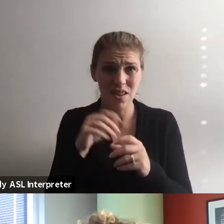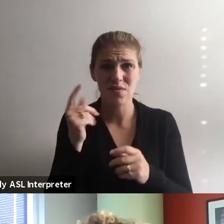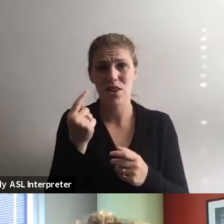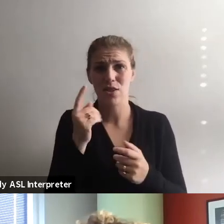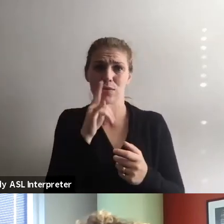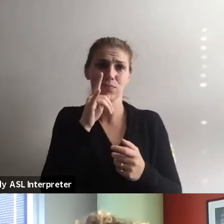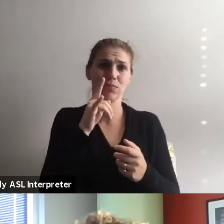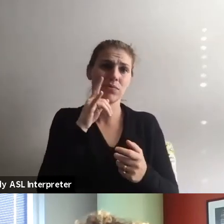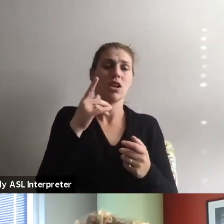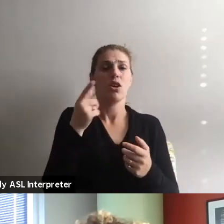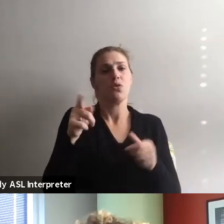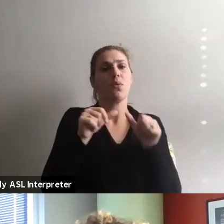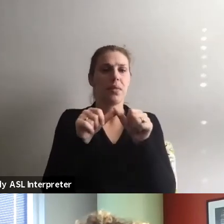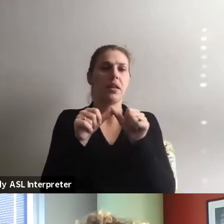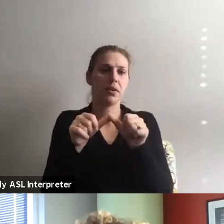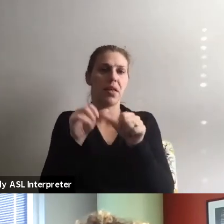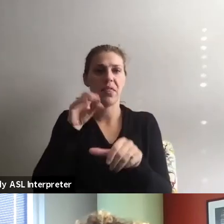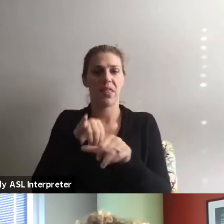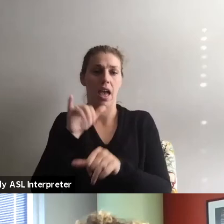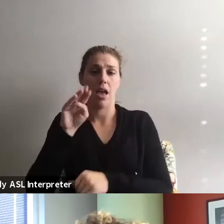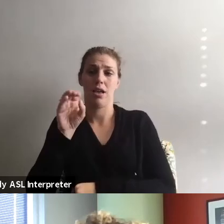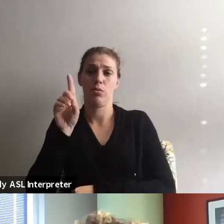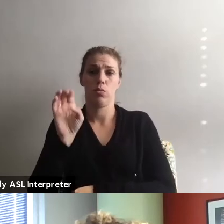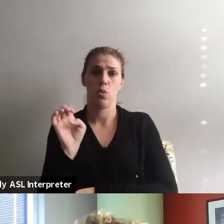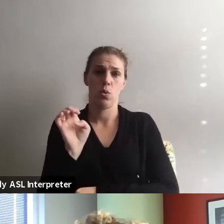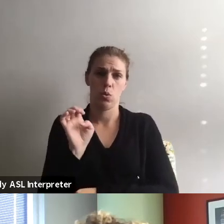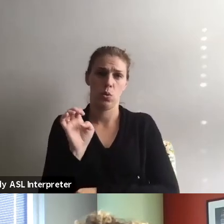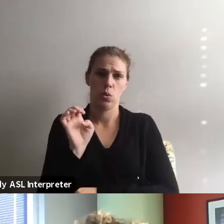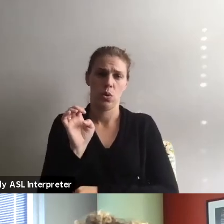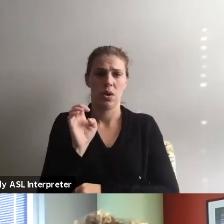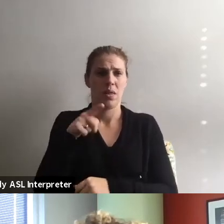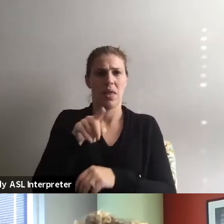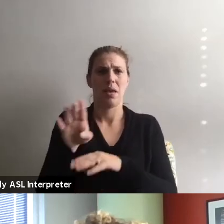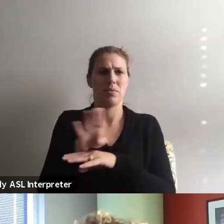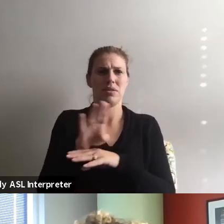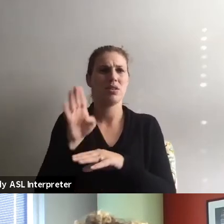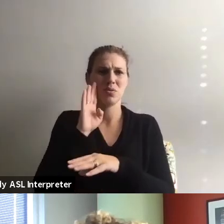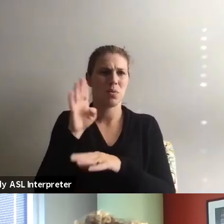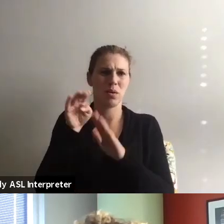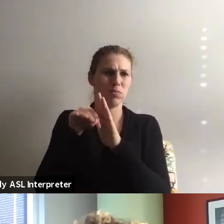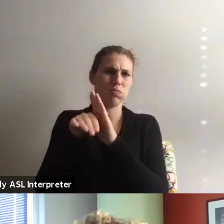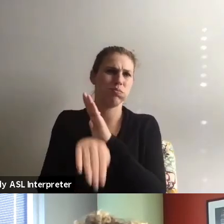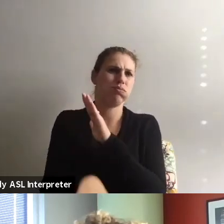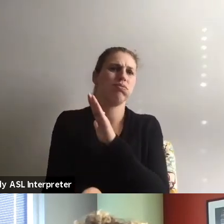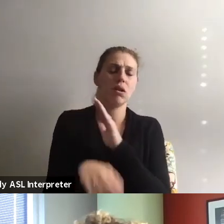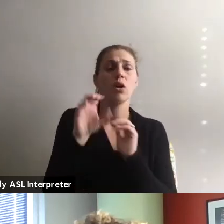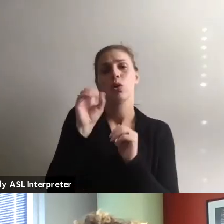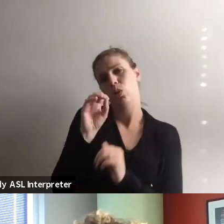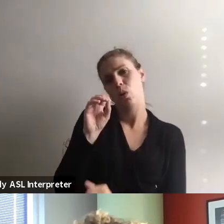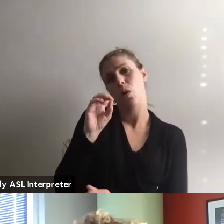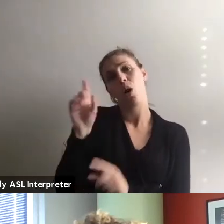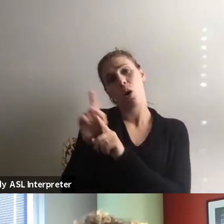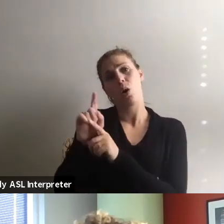continuing in that mode, the institution would eventually die. So it was about also